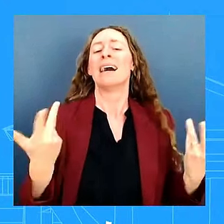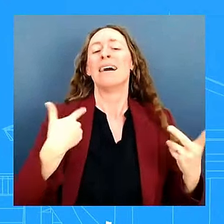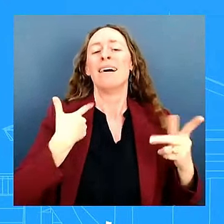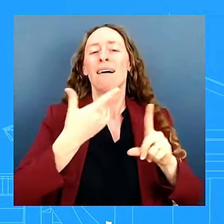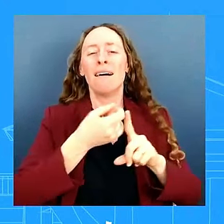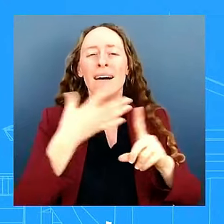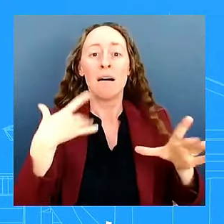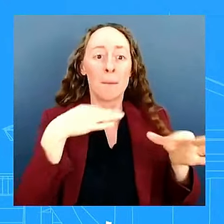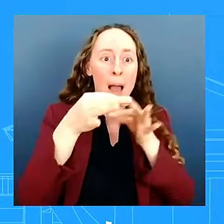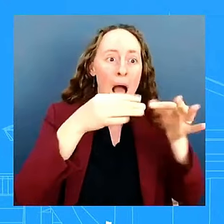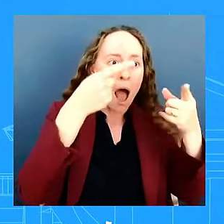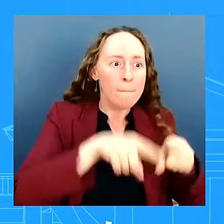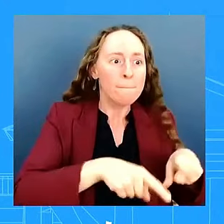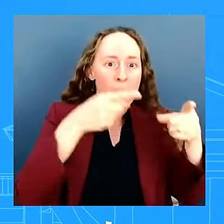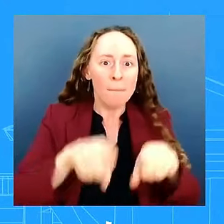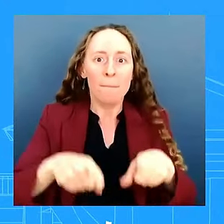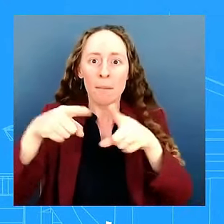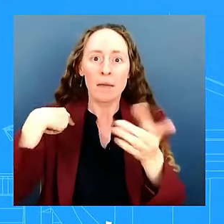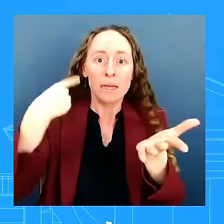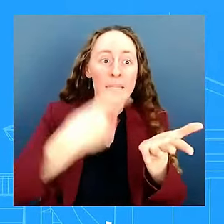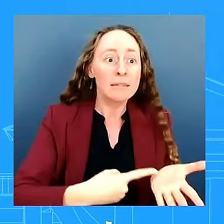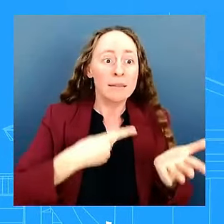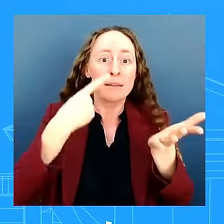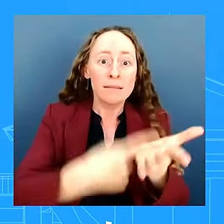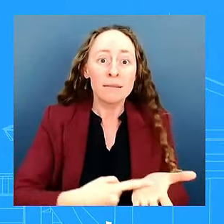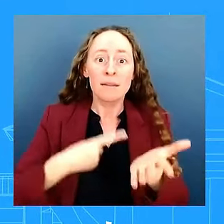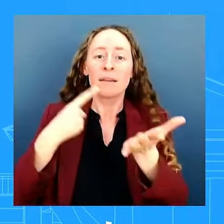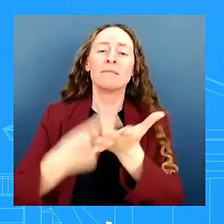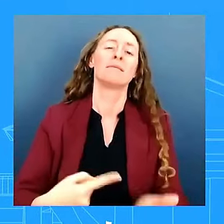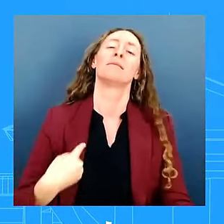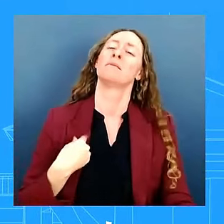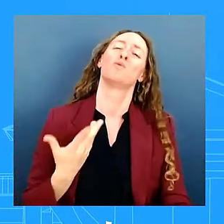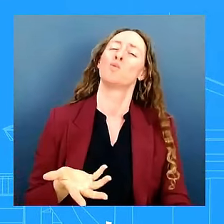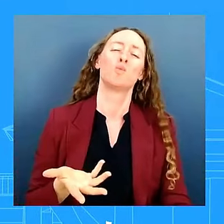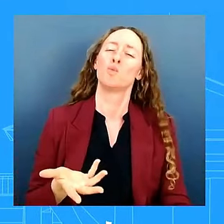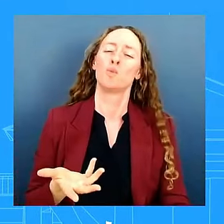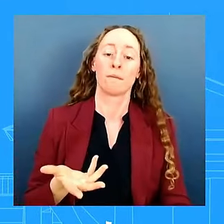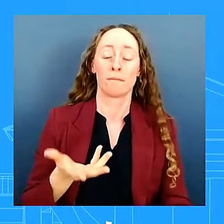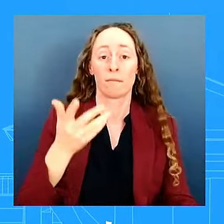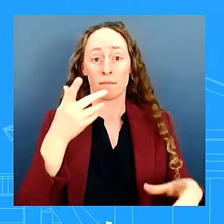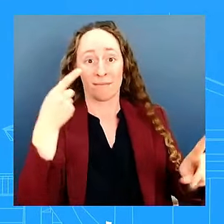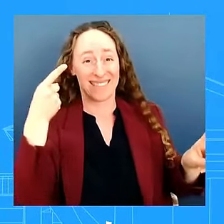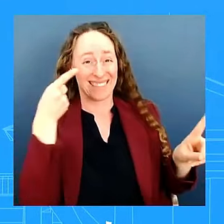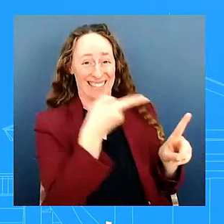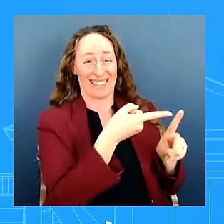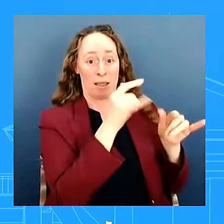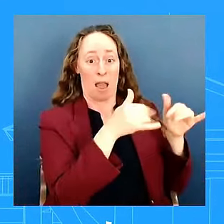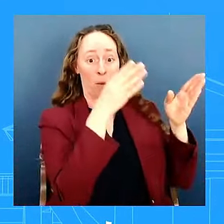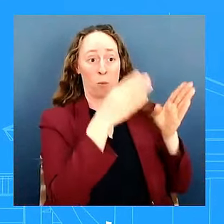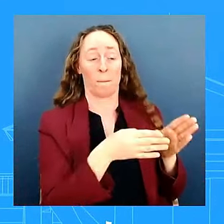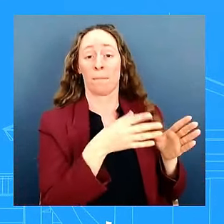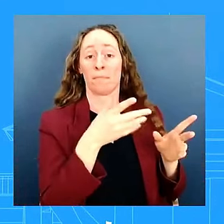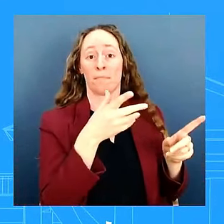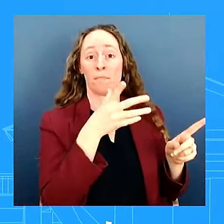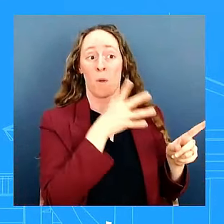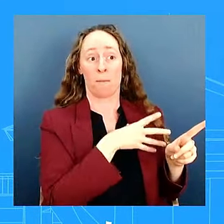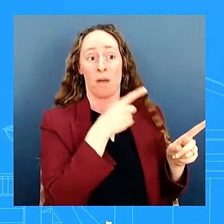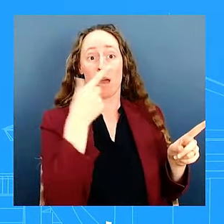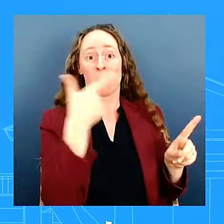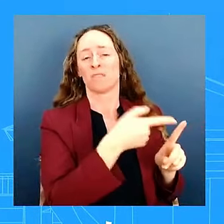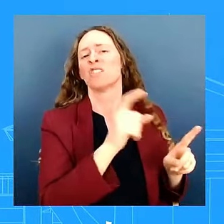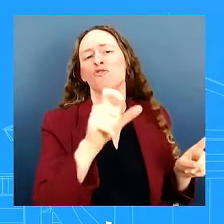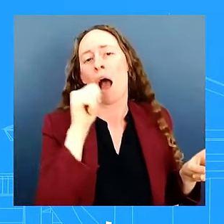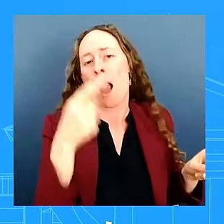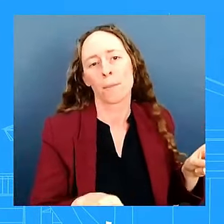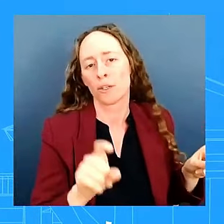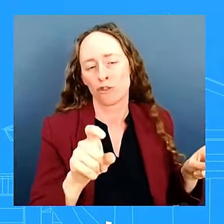um this should have never happened this this awful awful killing should have never happened um it's an